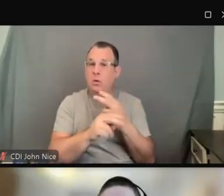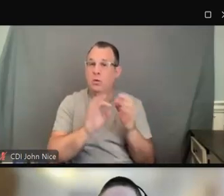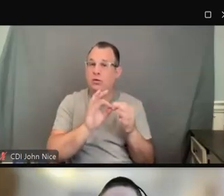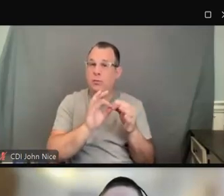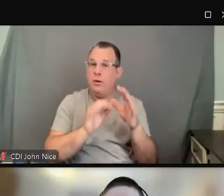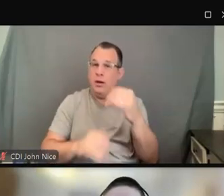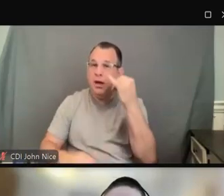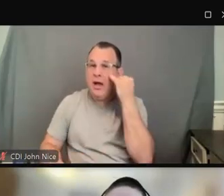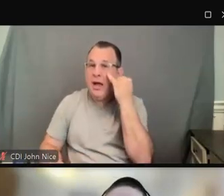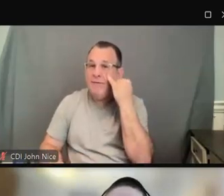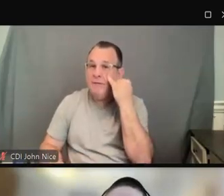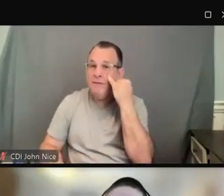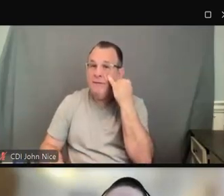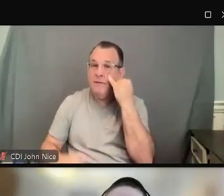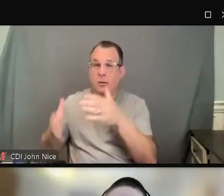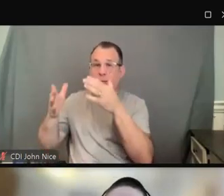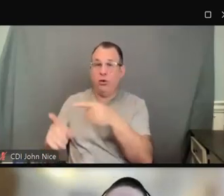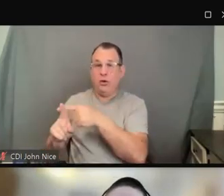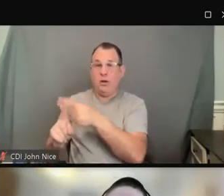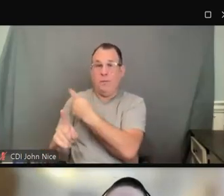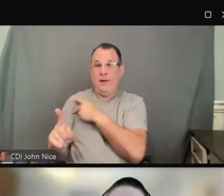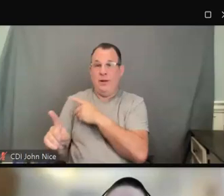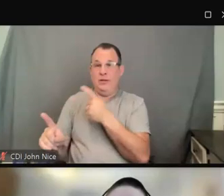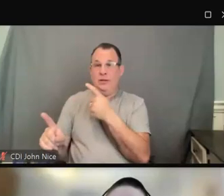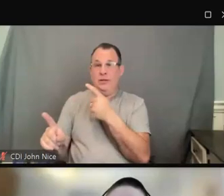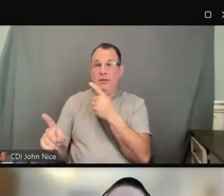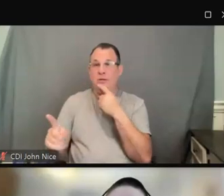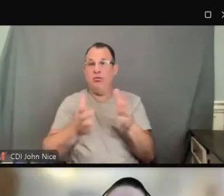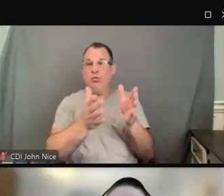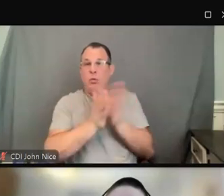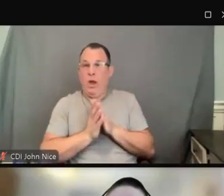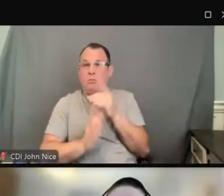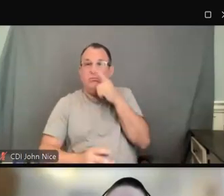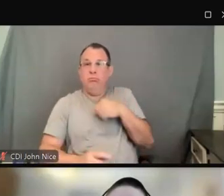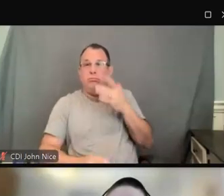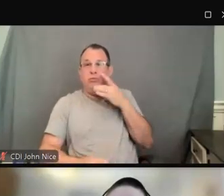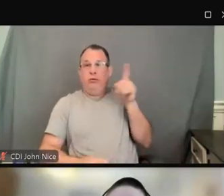requests this, when the accompanying adult agrees,